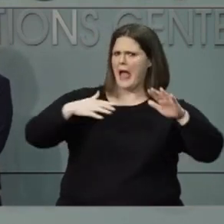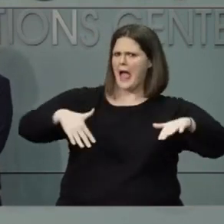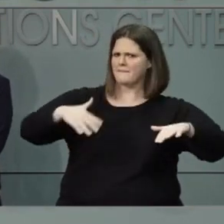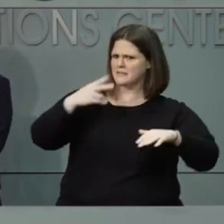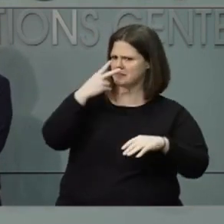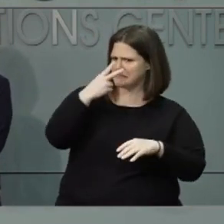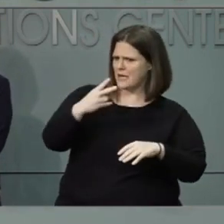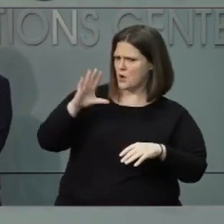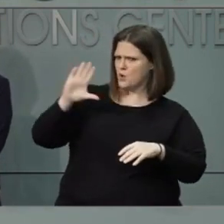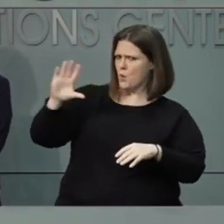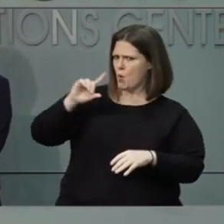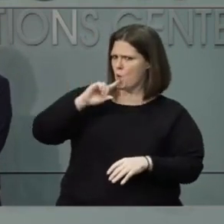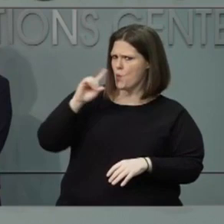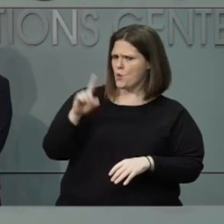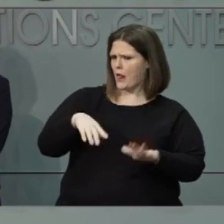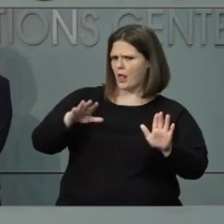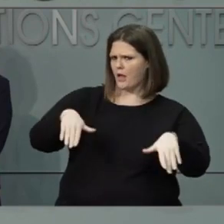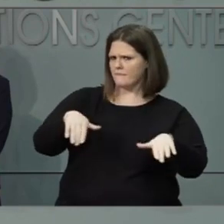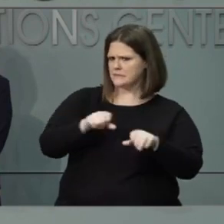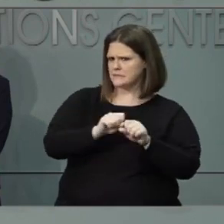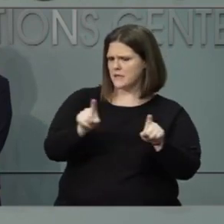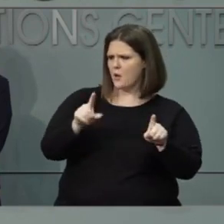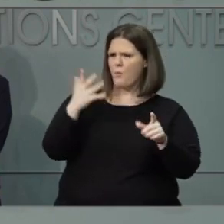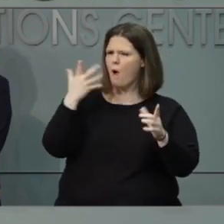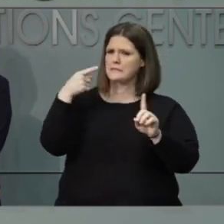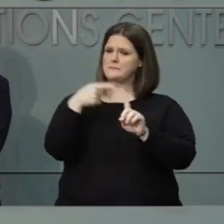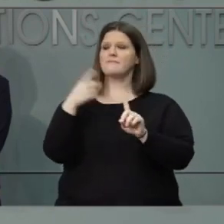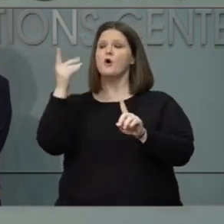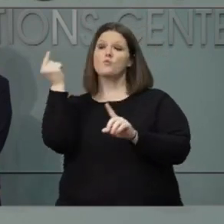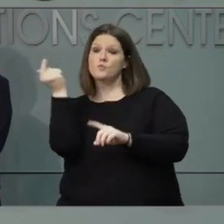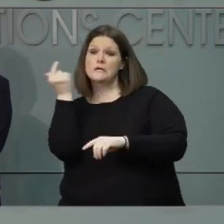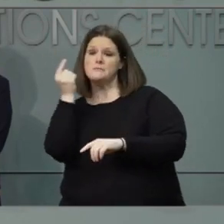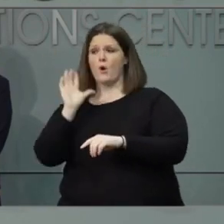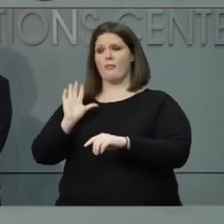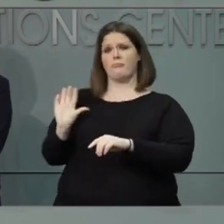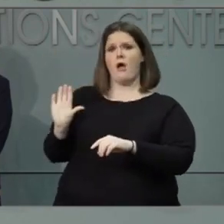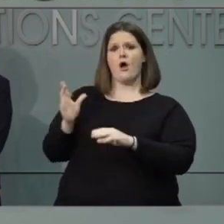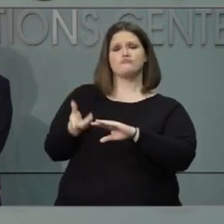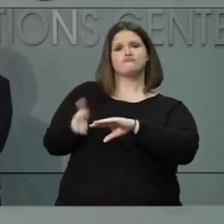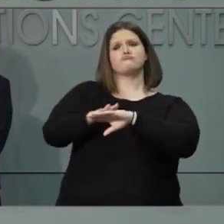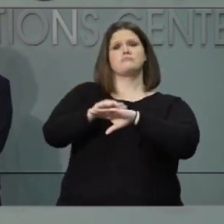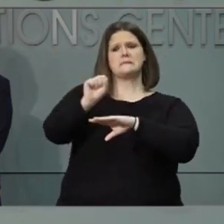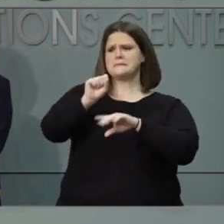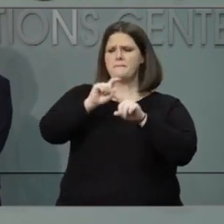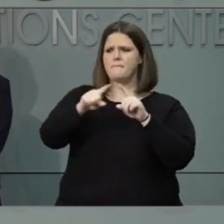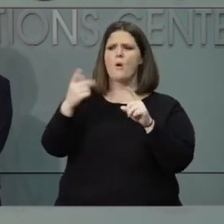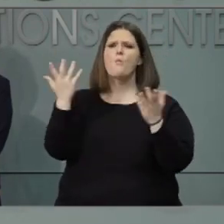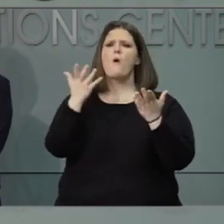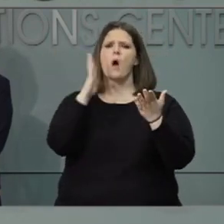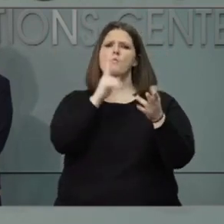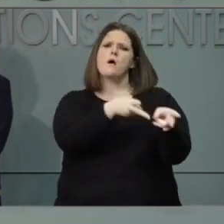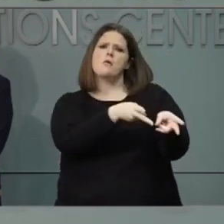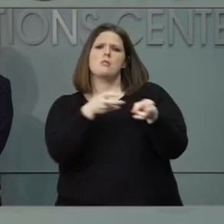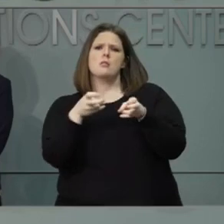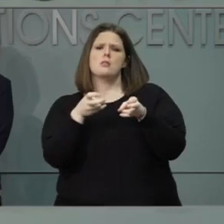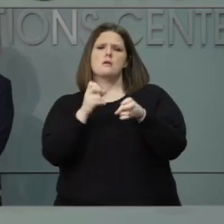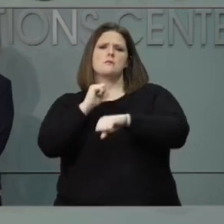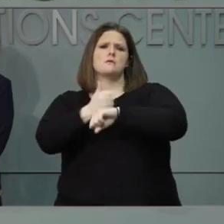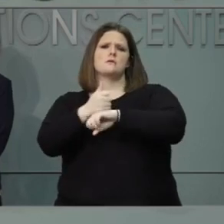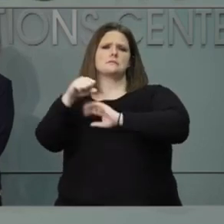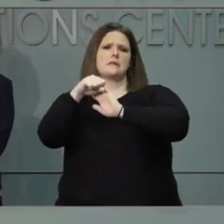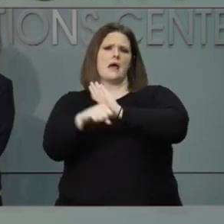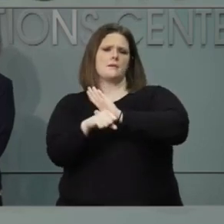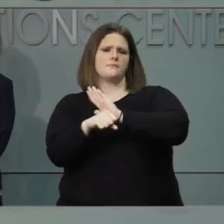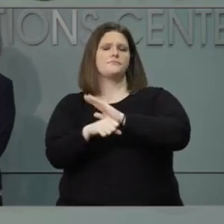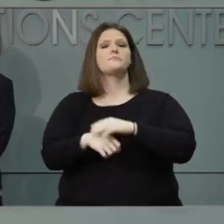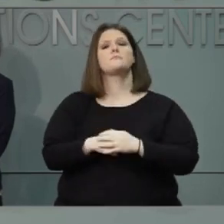specifically, outside of things that Greensboro is doing, is going to be on the state level for ratcheting? We're putting more